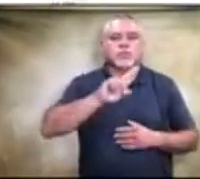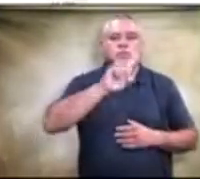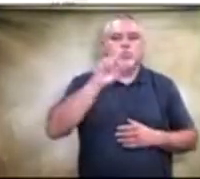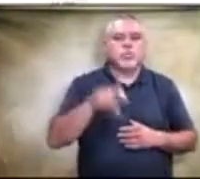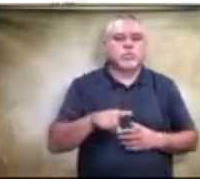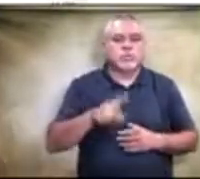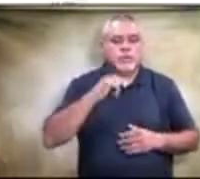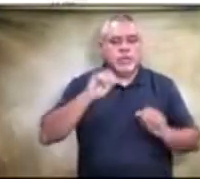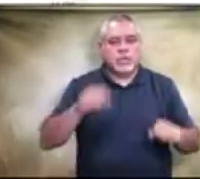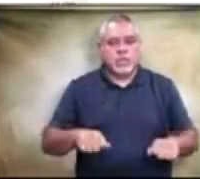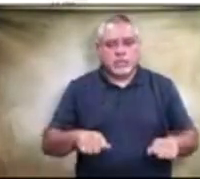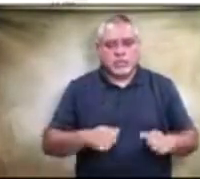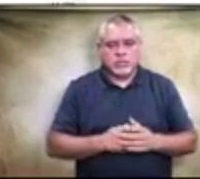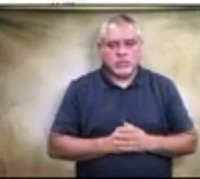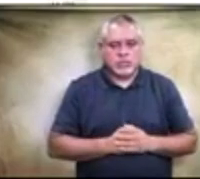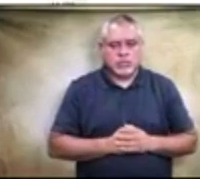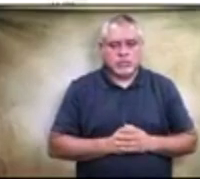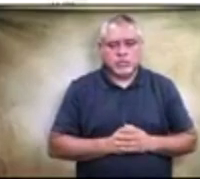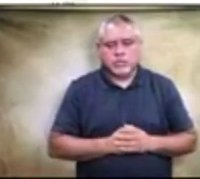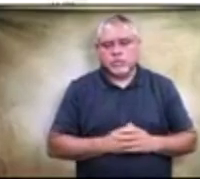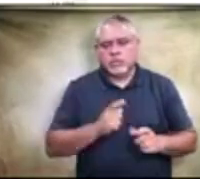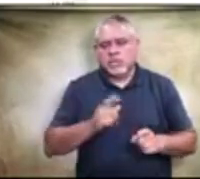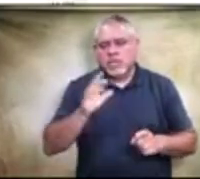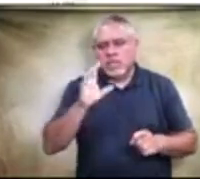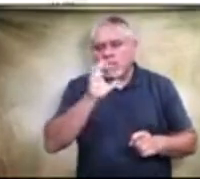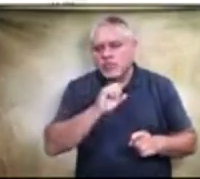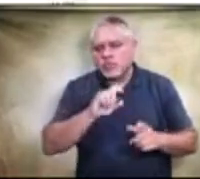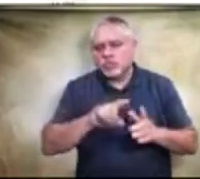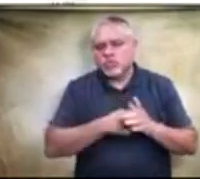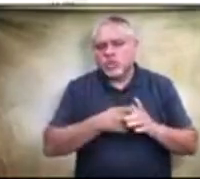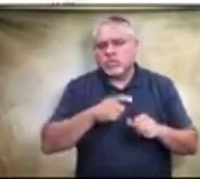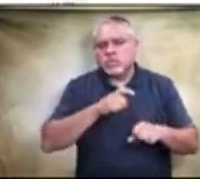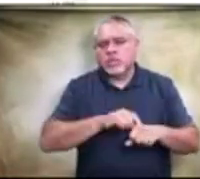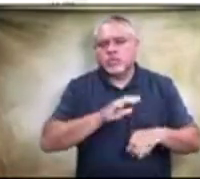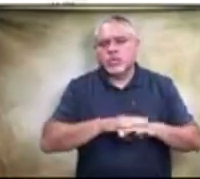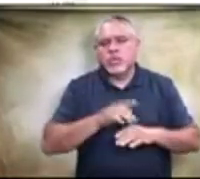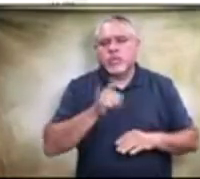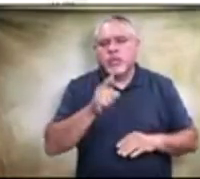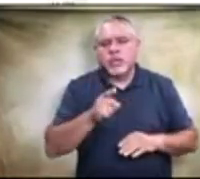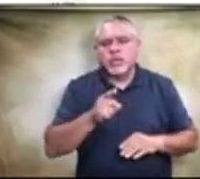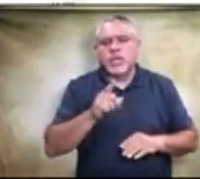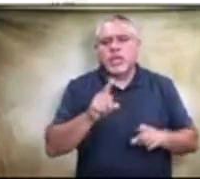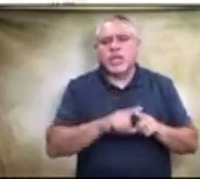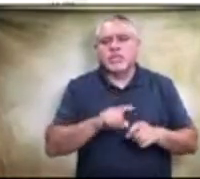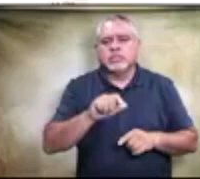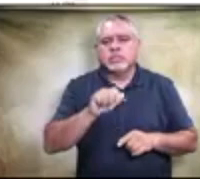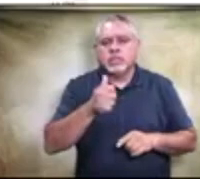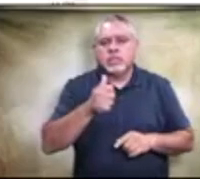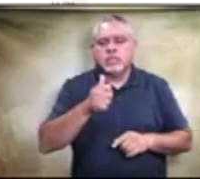the, you have the, estimated start times on there as 10, 2020